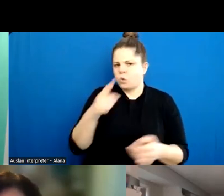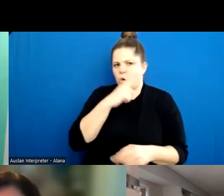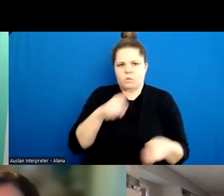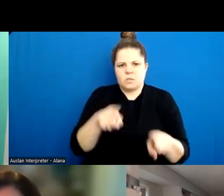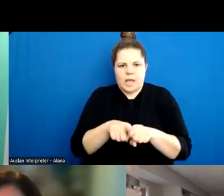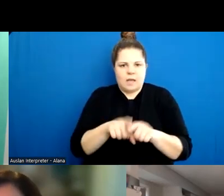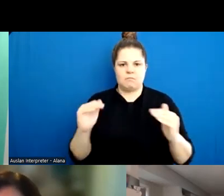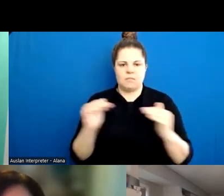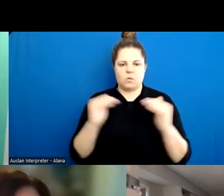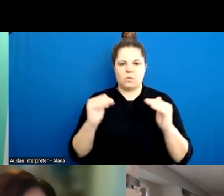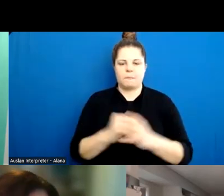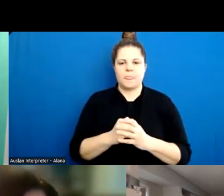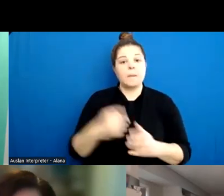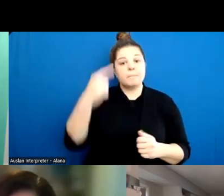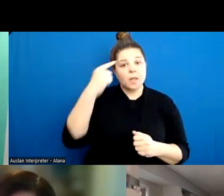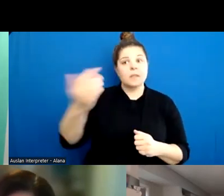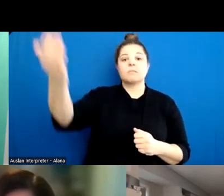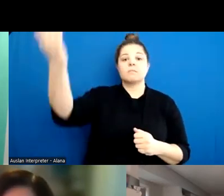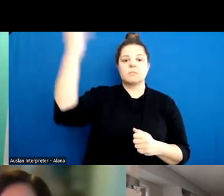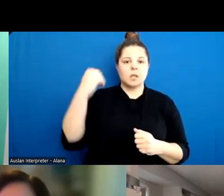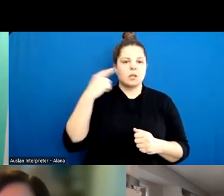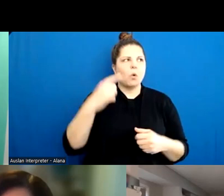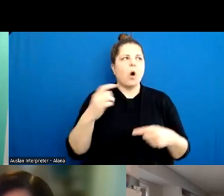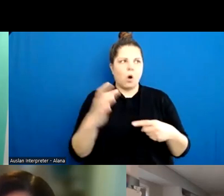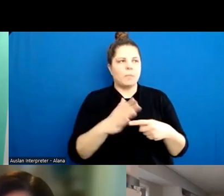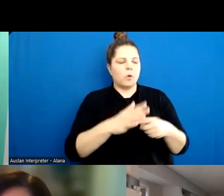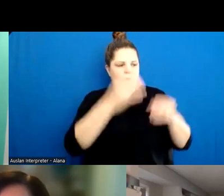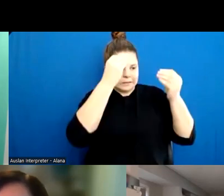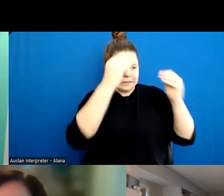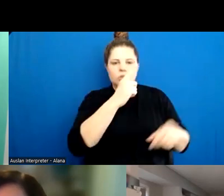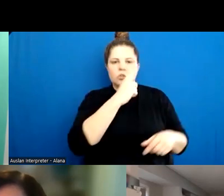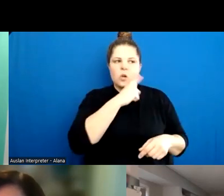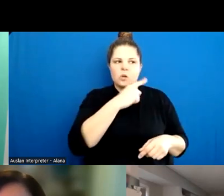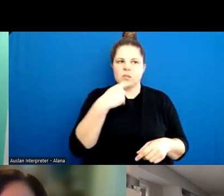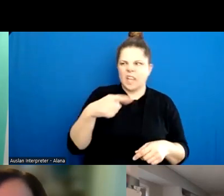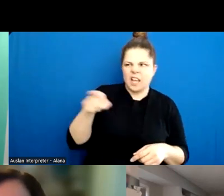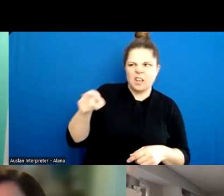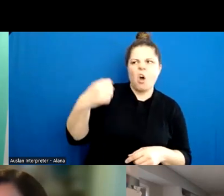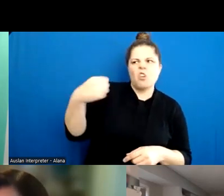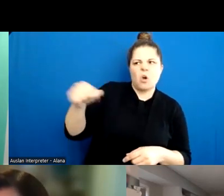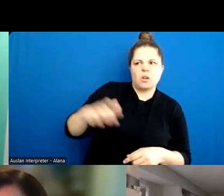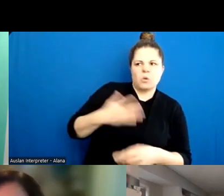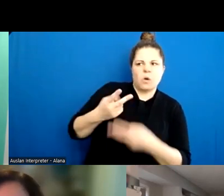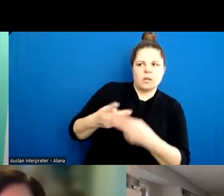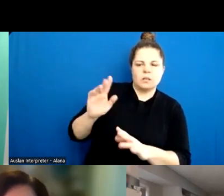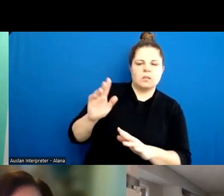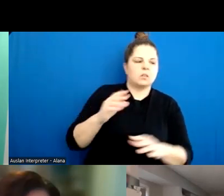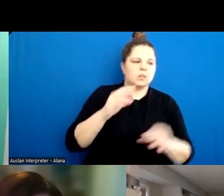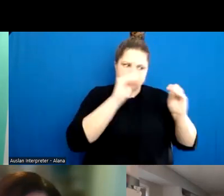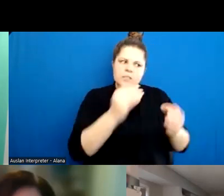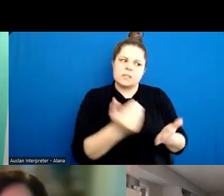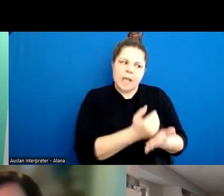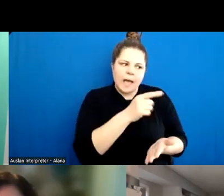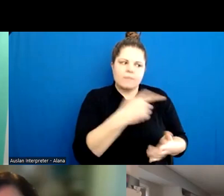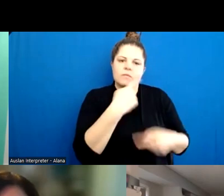for too long the discourse has been around teaching girls how to say no, teaching girls how to stay safe, teaching